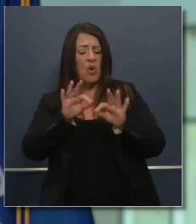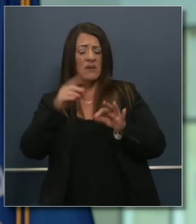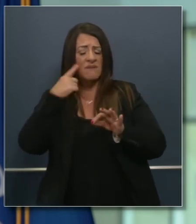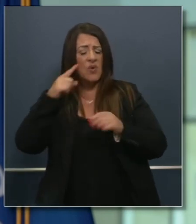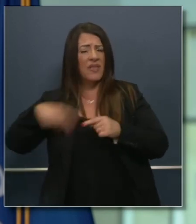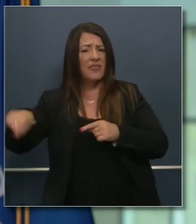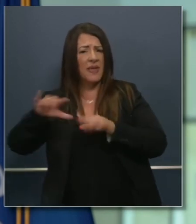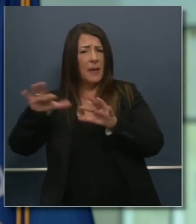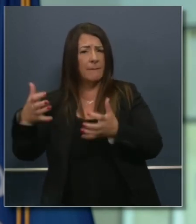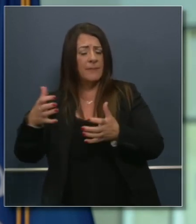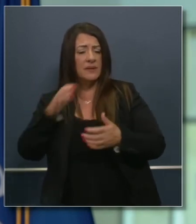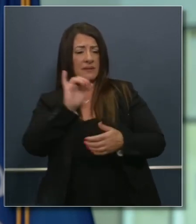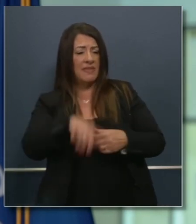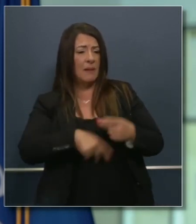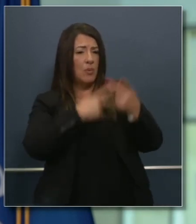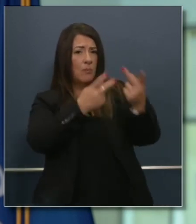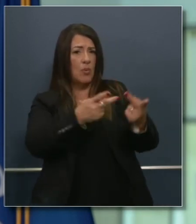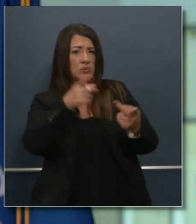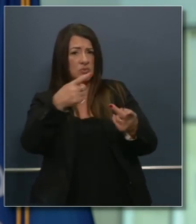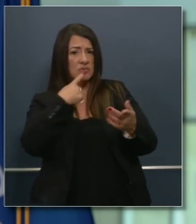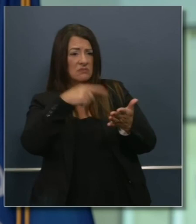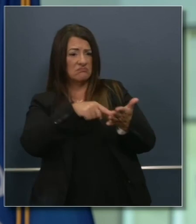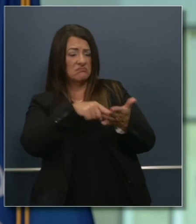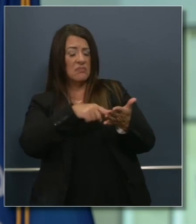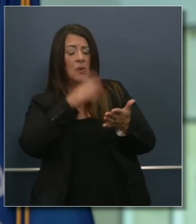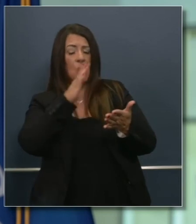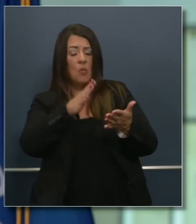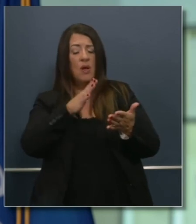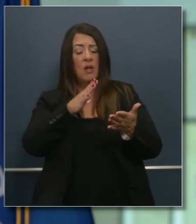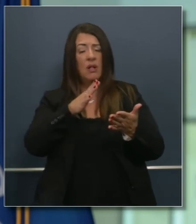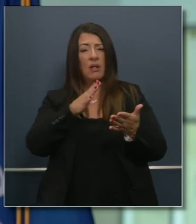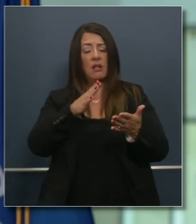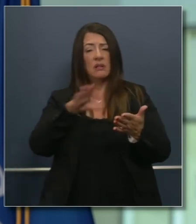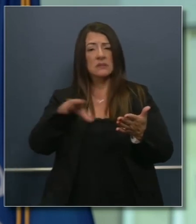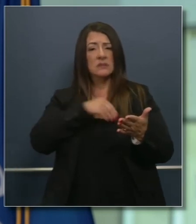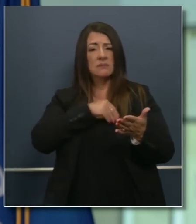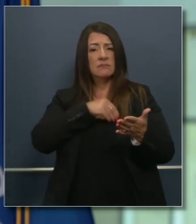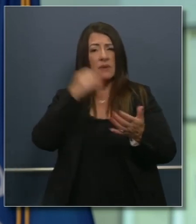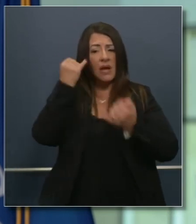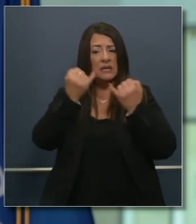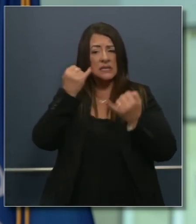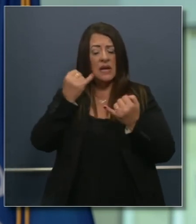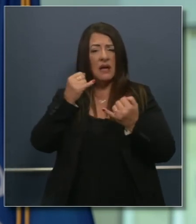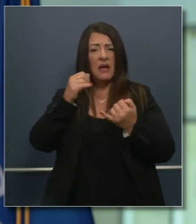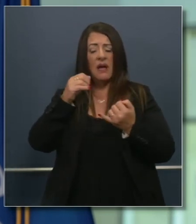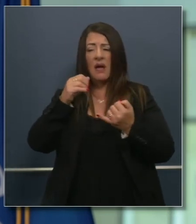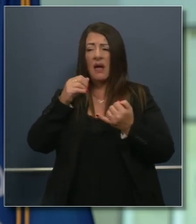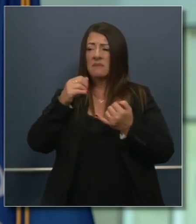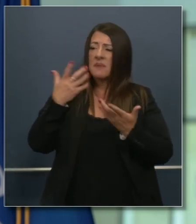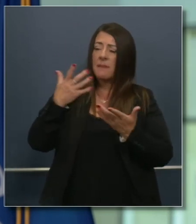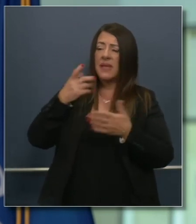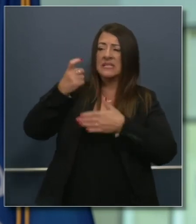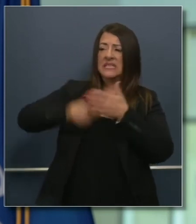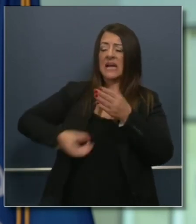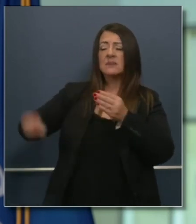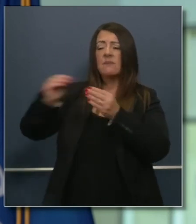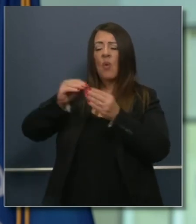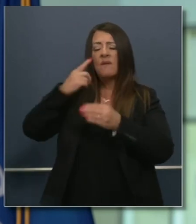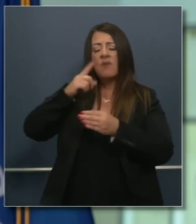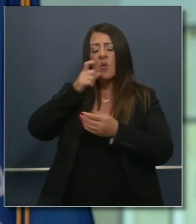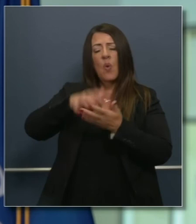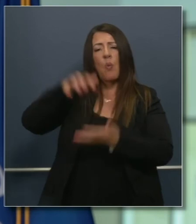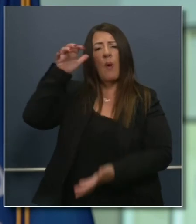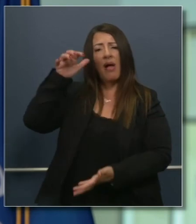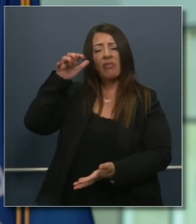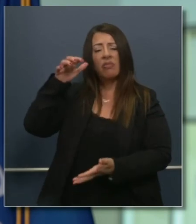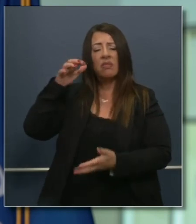Is that a proposal that you would be potentially willing to entertain the idea of some sort of wealth To help fund schools? Yeah, haven't looked at it now.